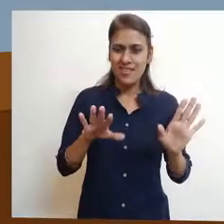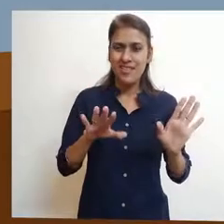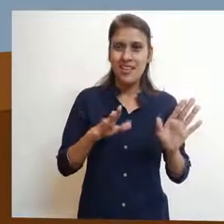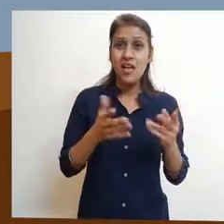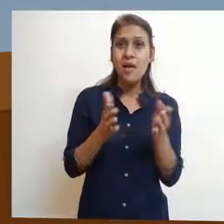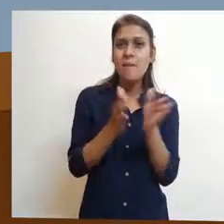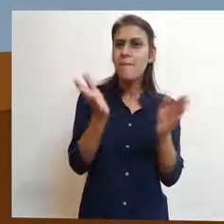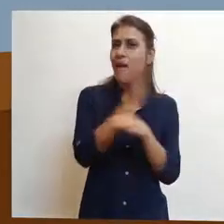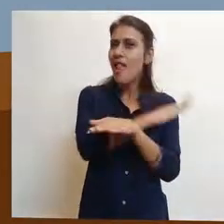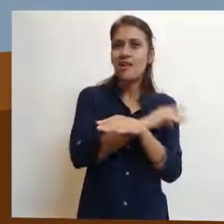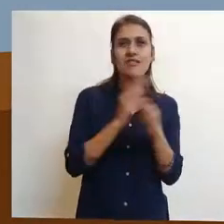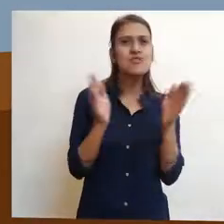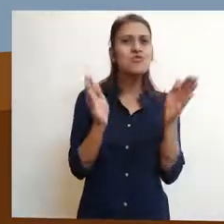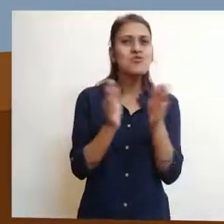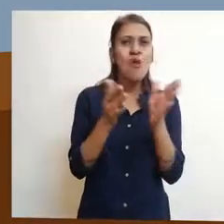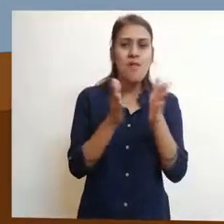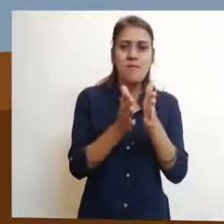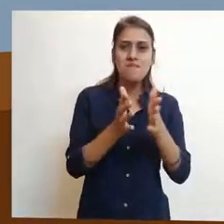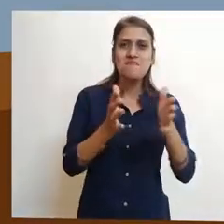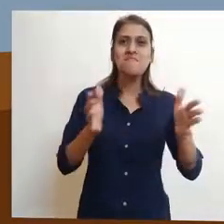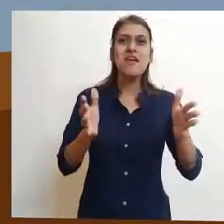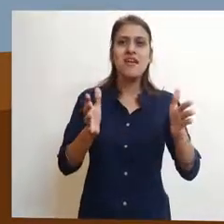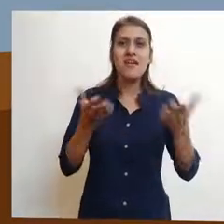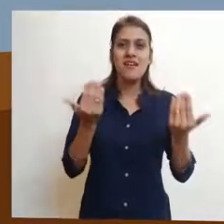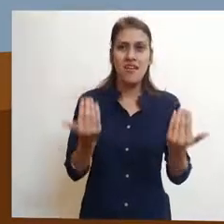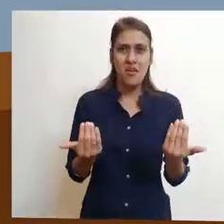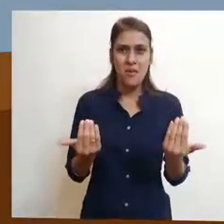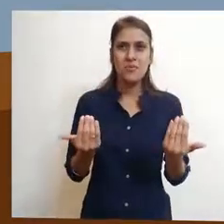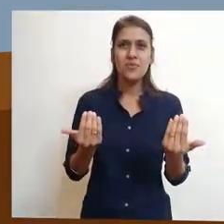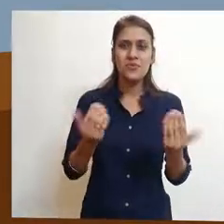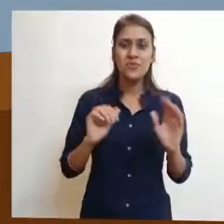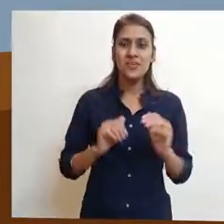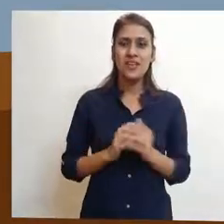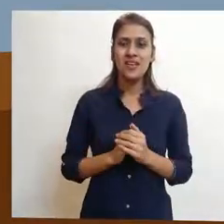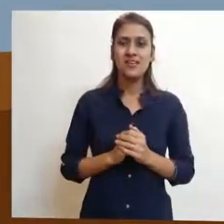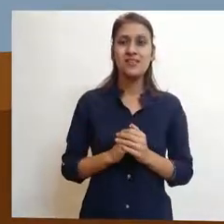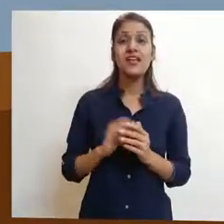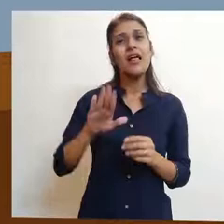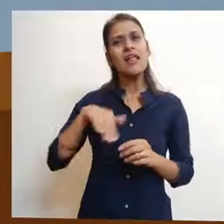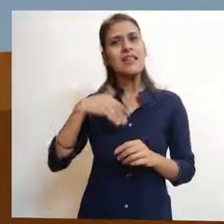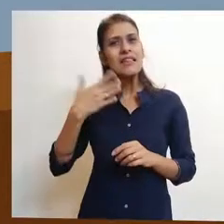left the hole a little bigger and wider than they had found it.